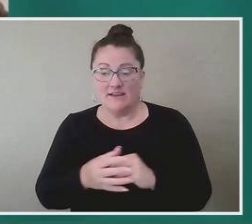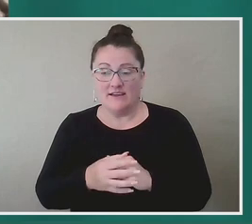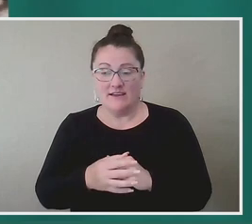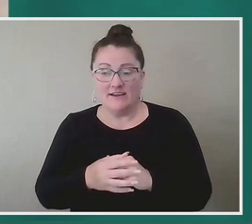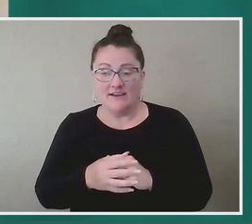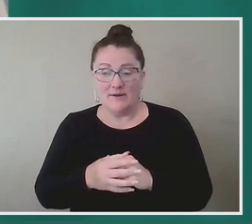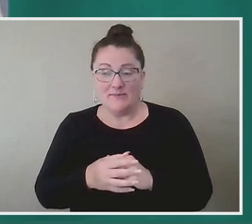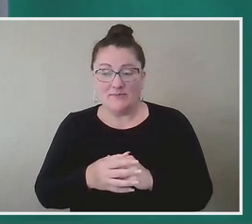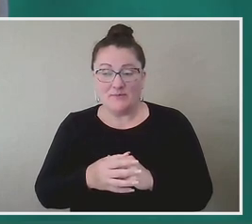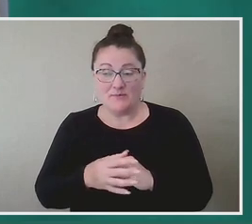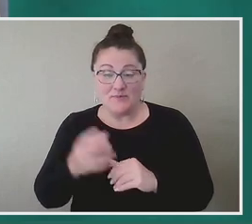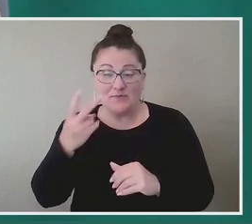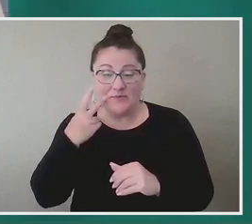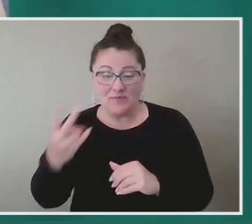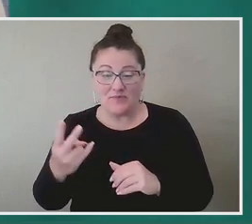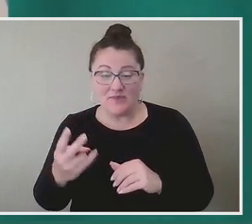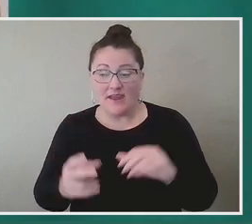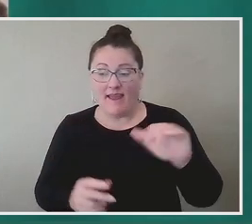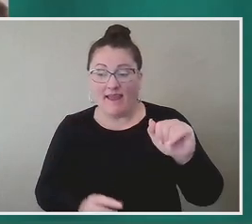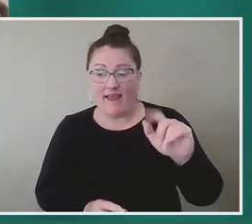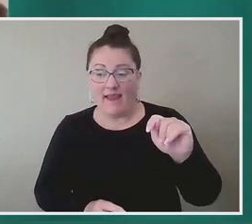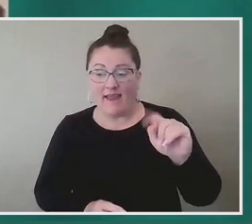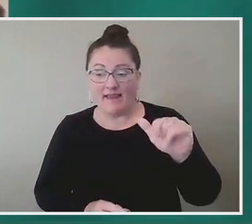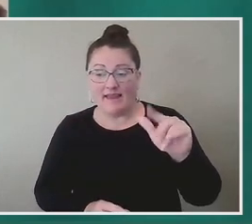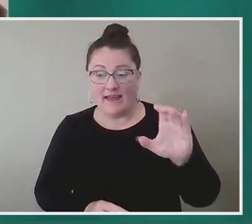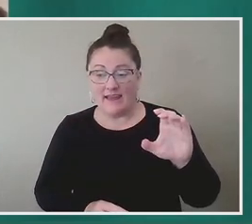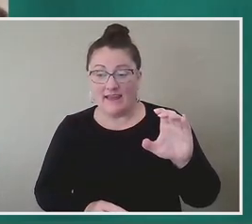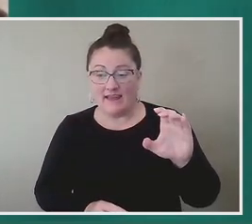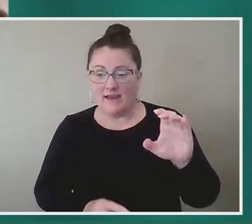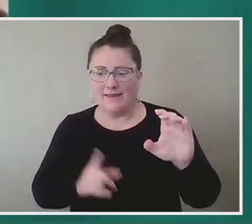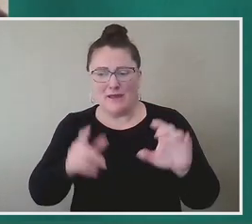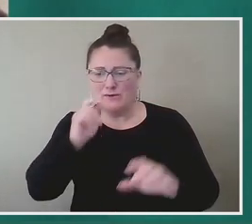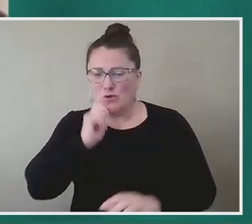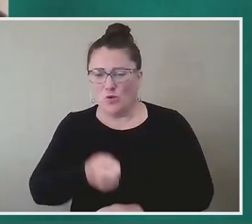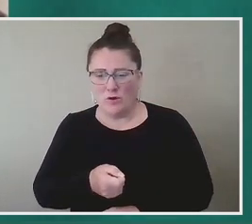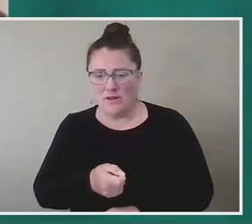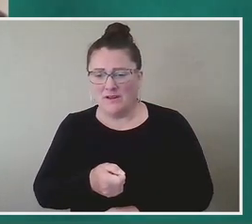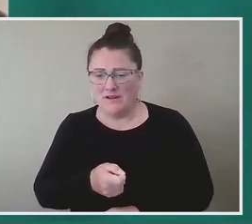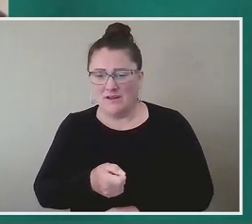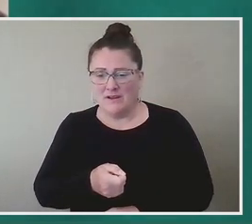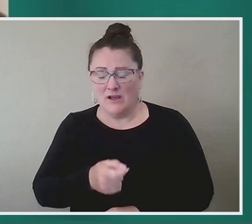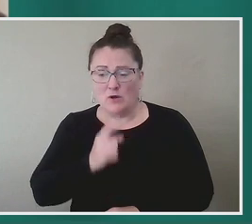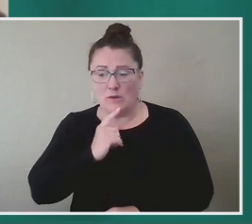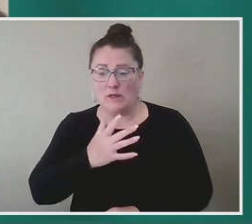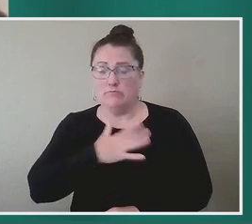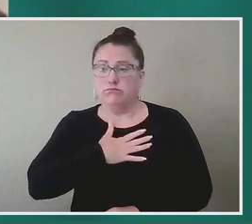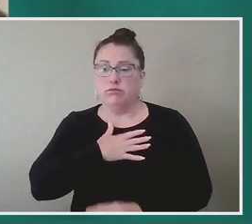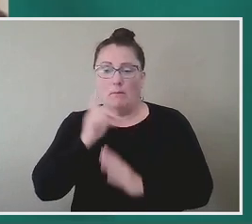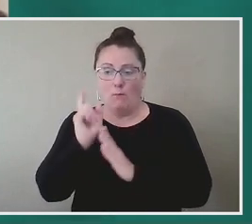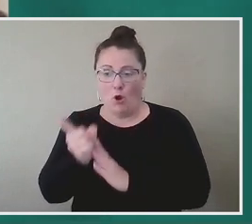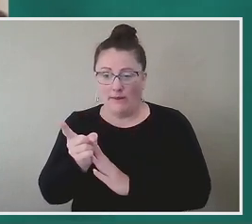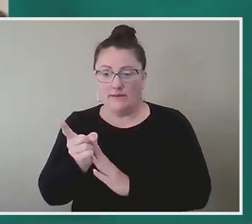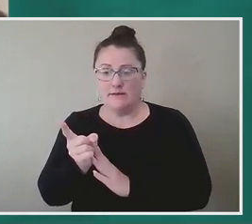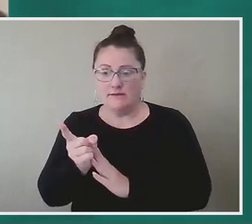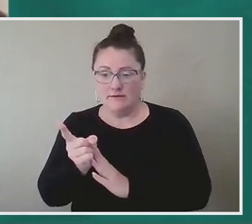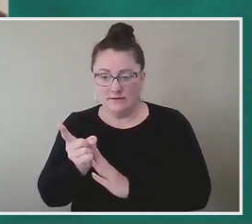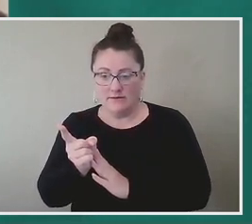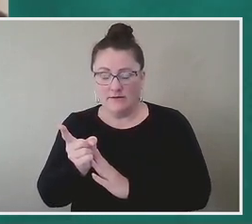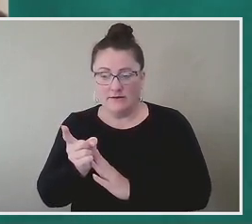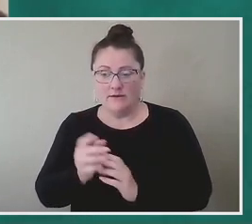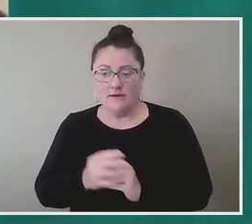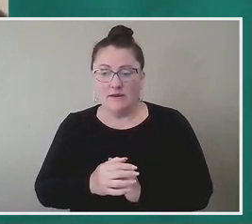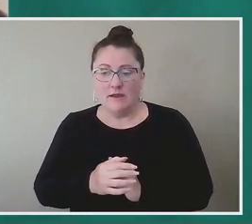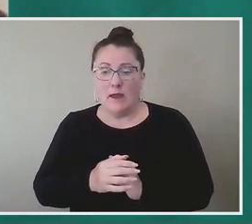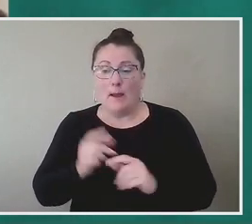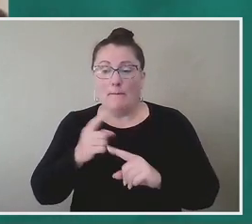story for the Atlantic, um, which was very cool and a very surreal moment. Um, but we had to cut it. The chapter